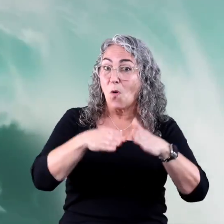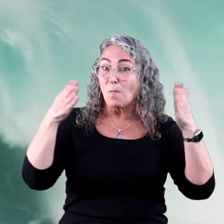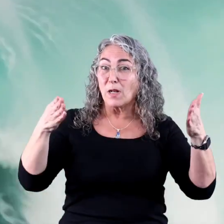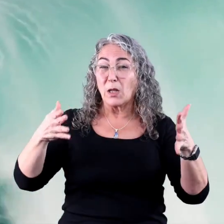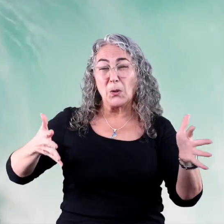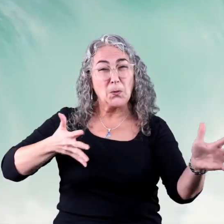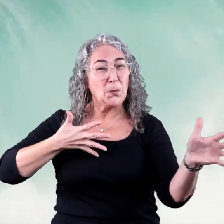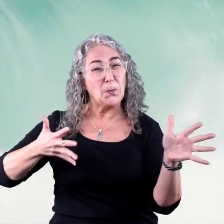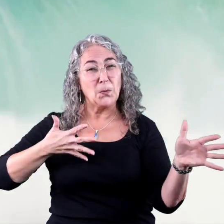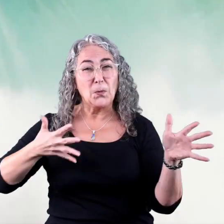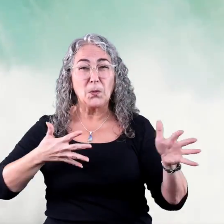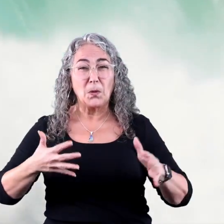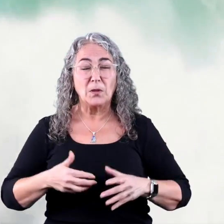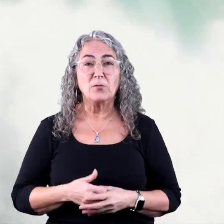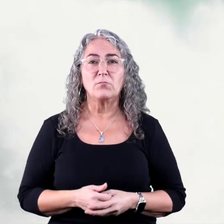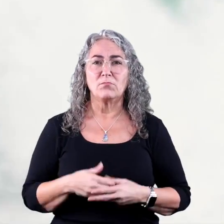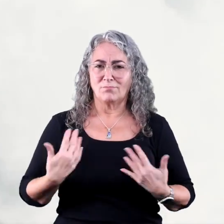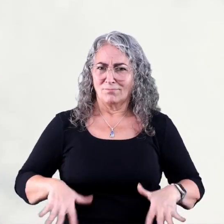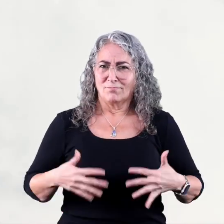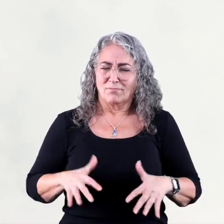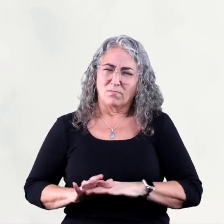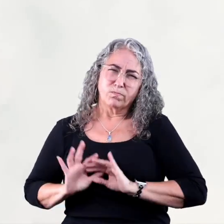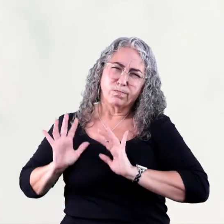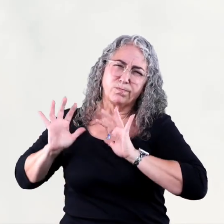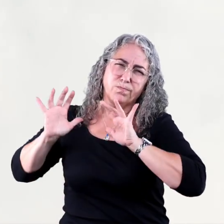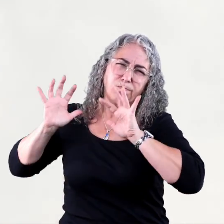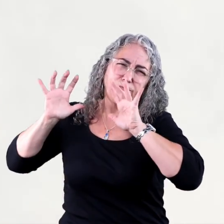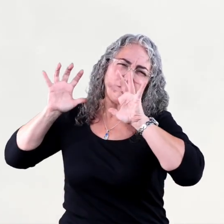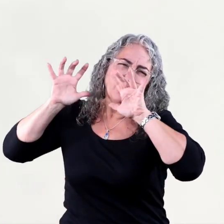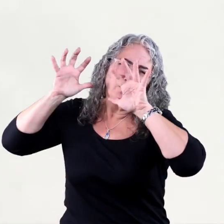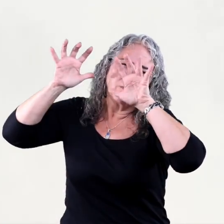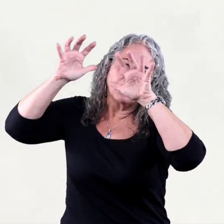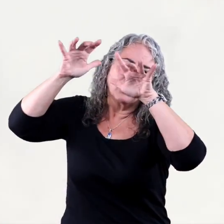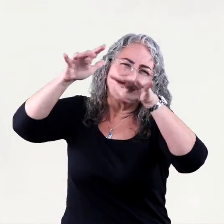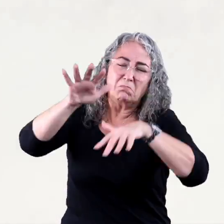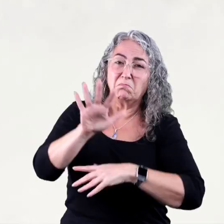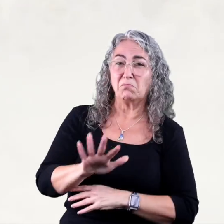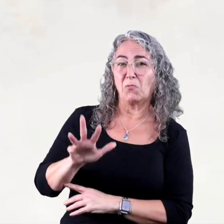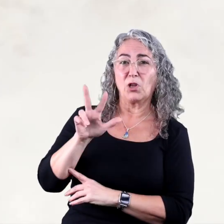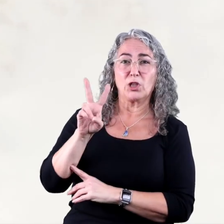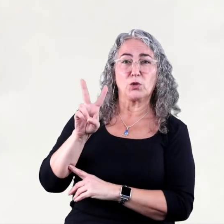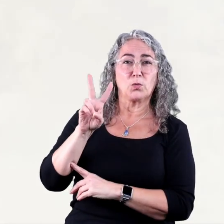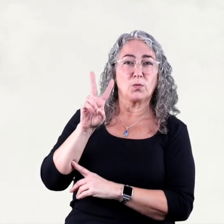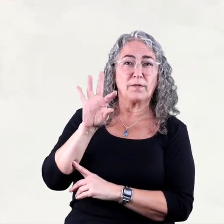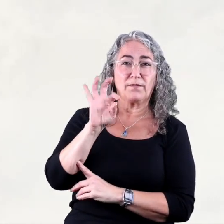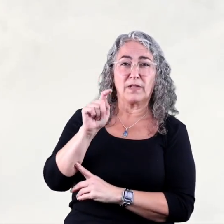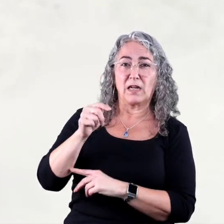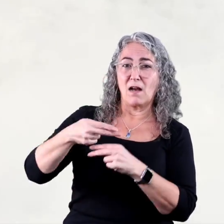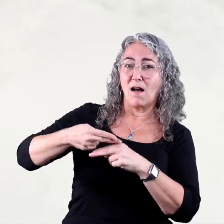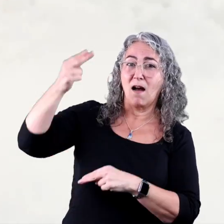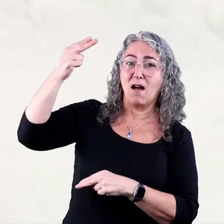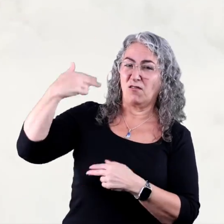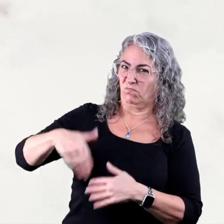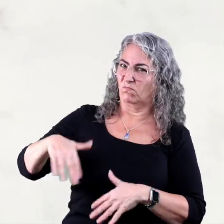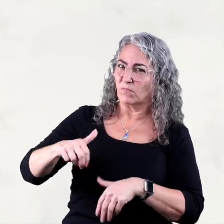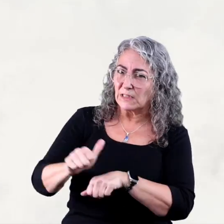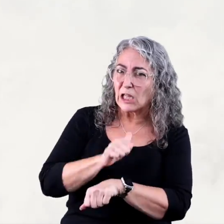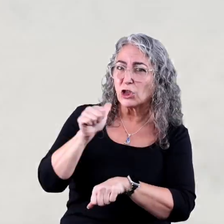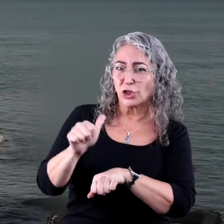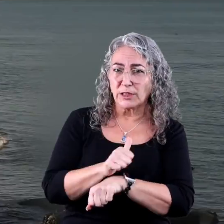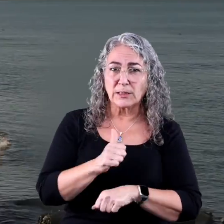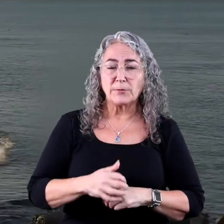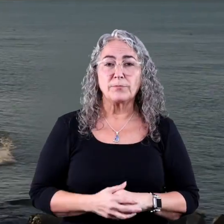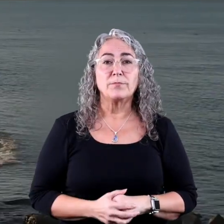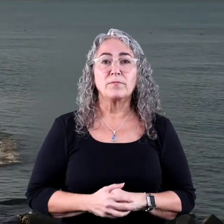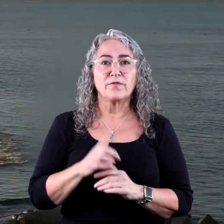Because it is so open and windy, it creates enormous waves. Some over 32 feet high